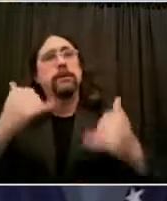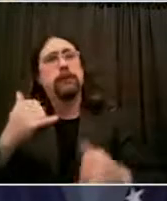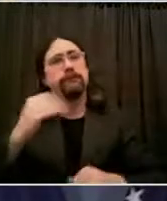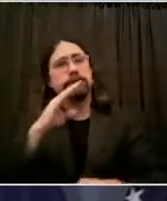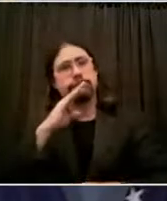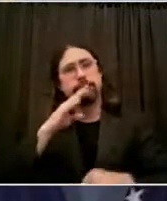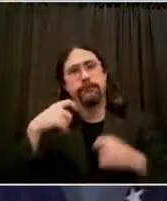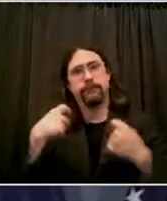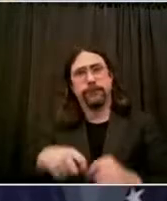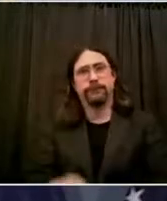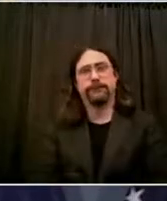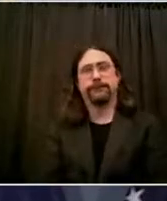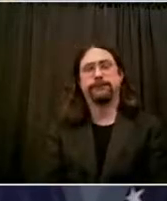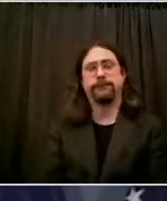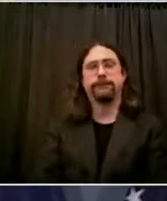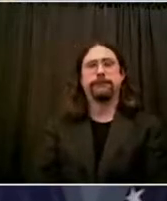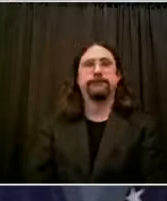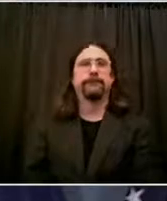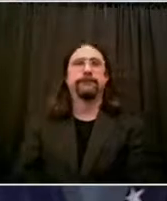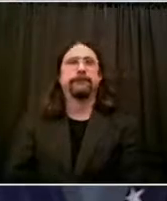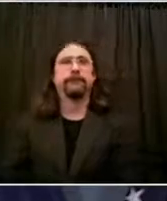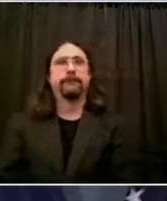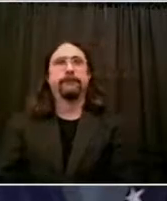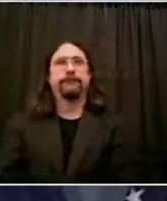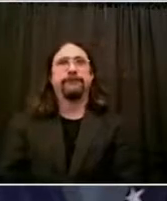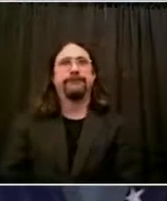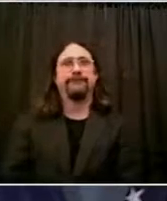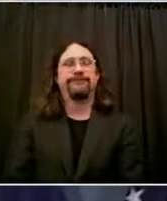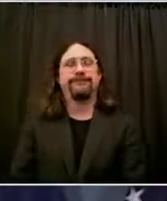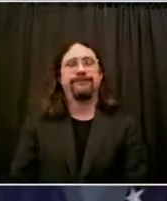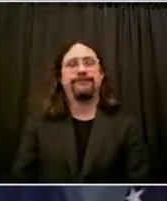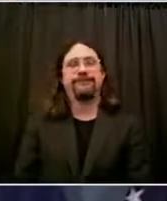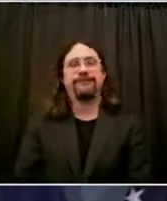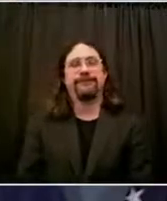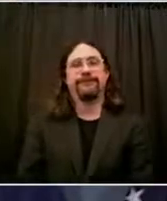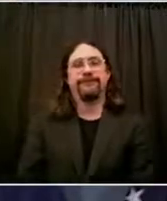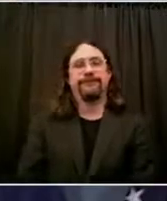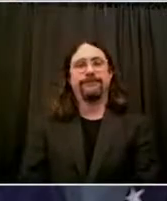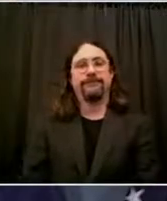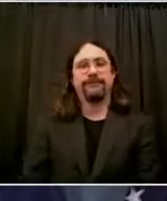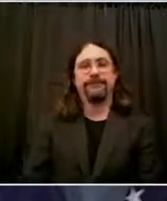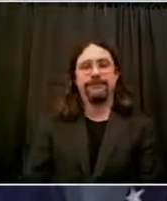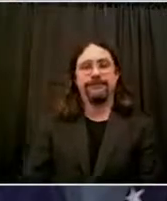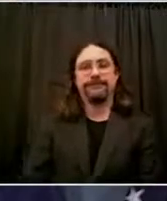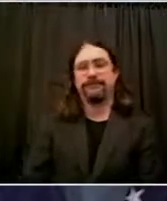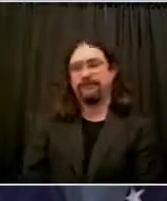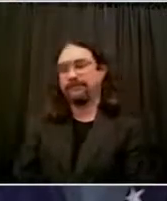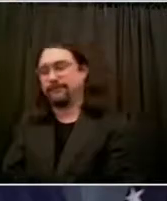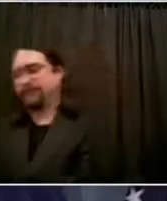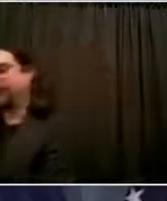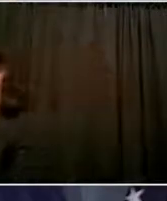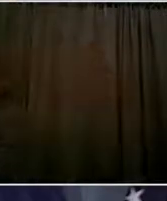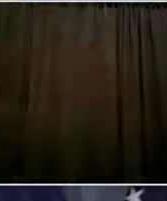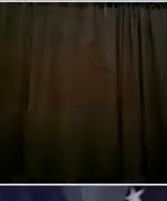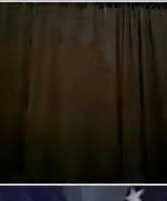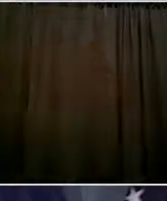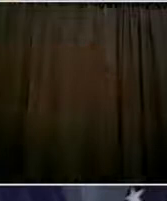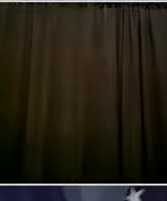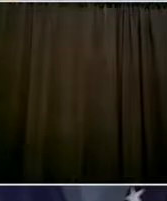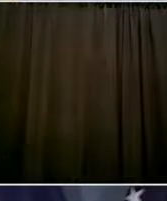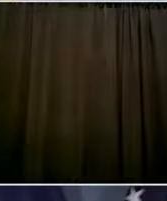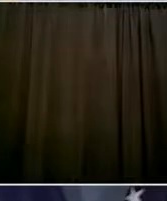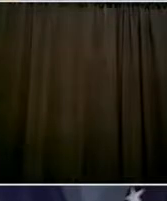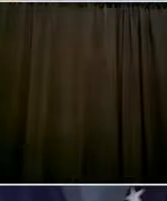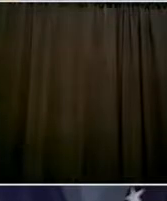que esta crisis ha mostrado. A nuestras comunidades más afectadas